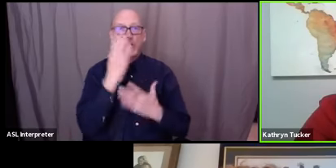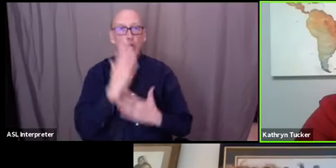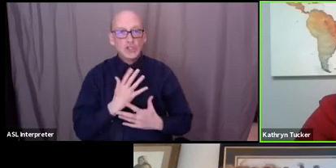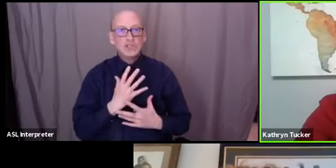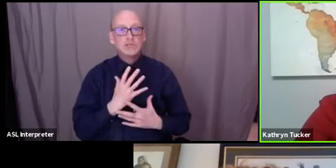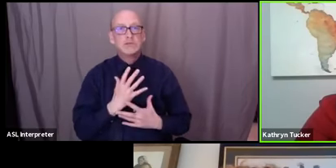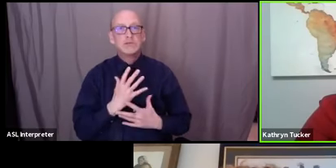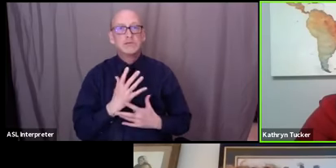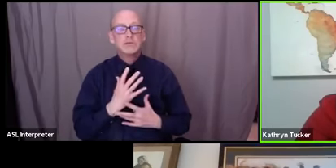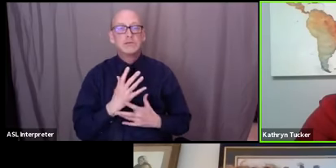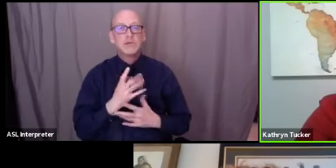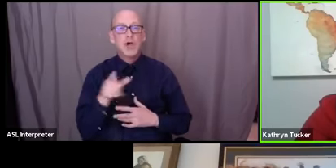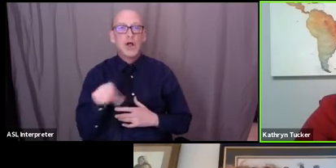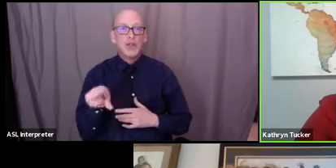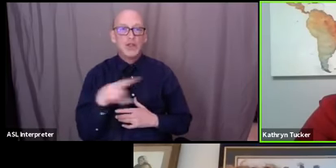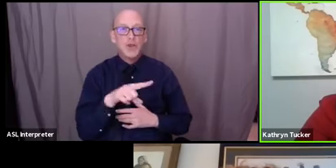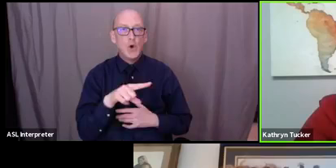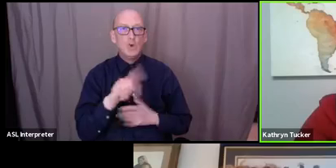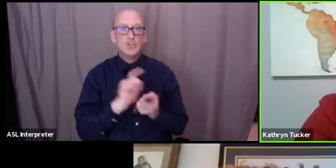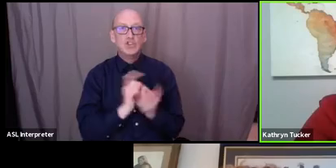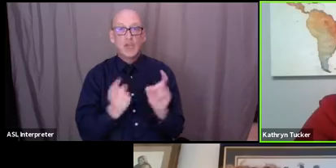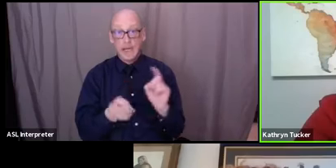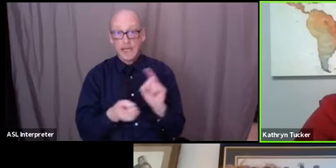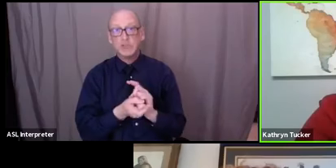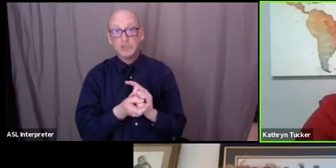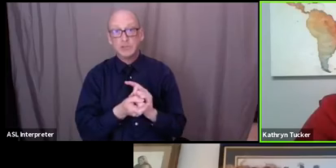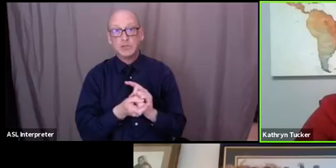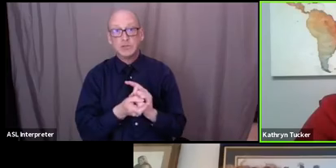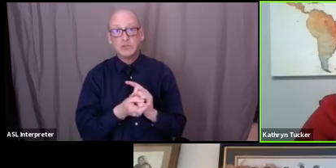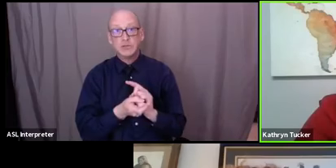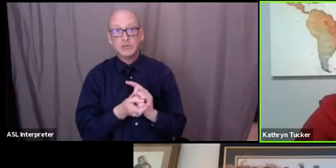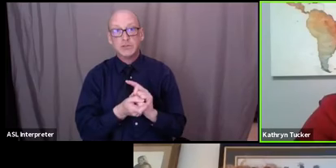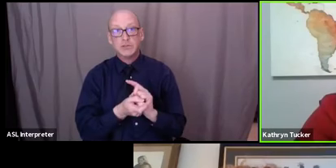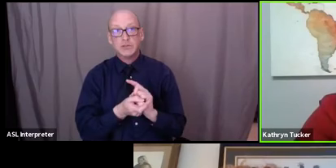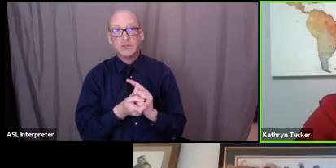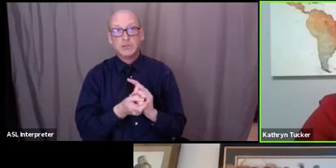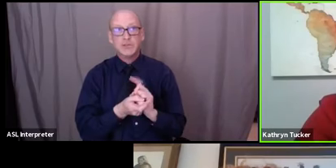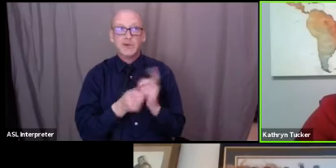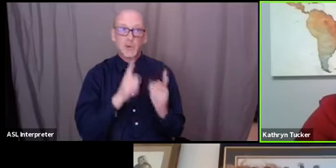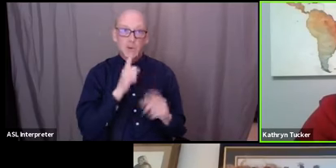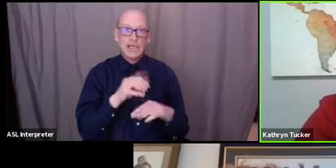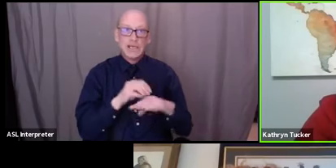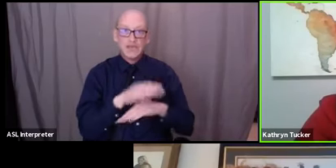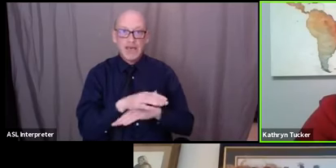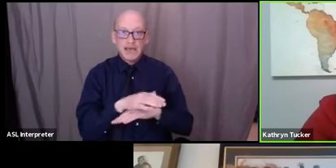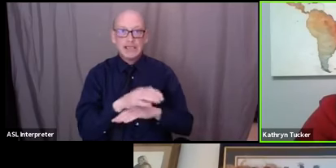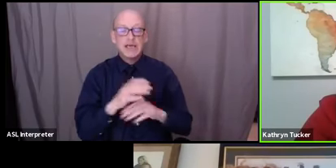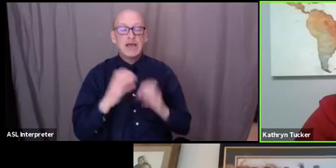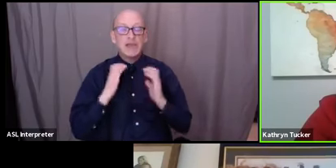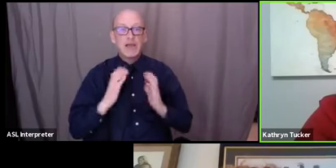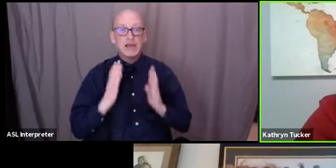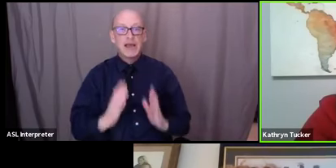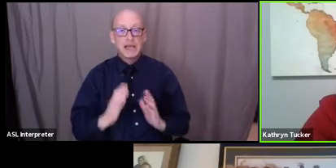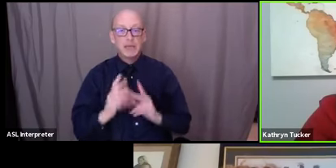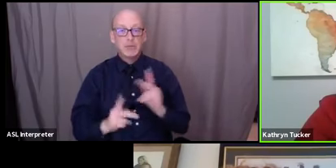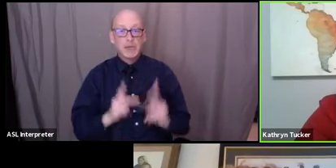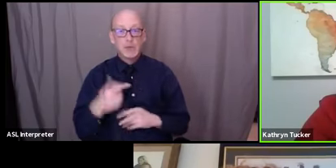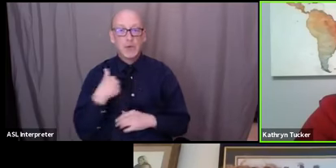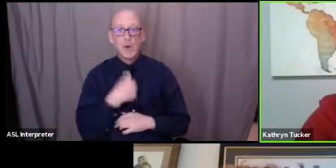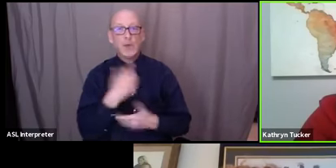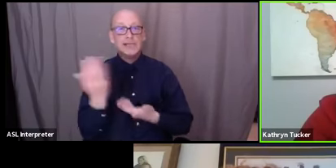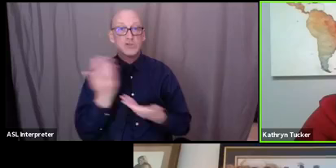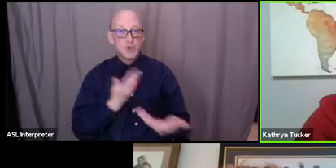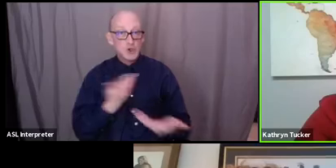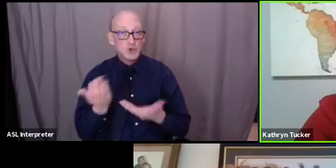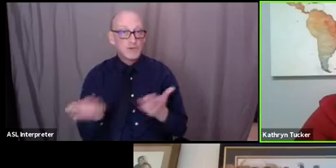those those those changes most adversely affect the client population that we serve and again there